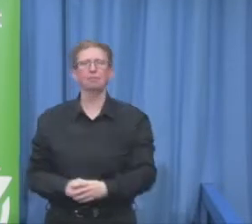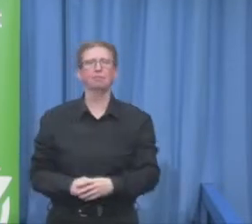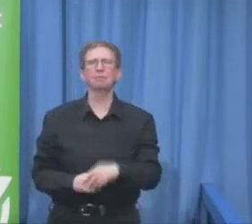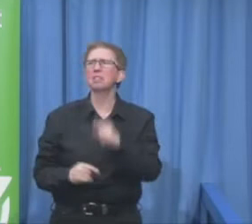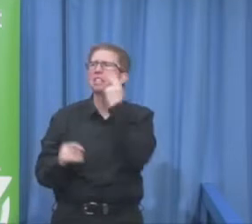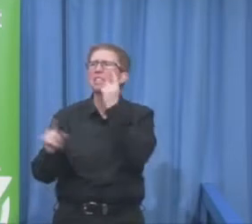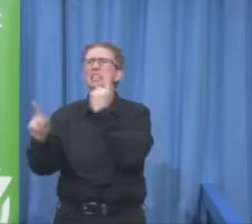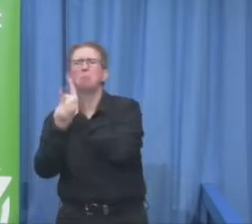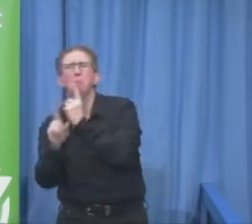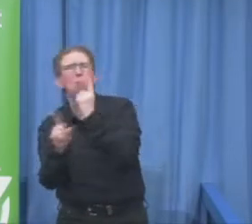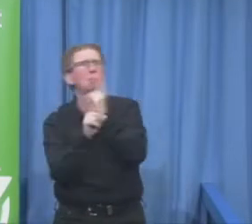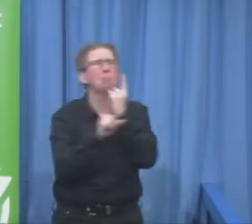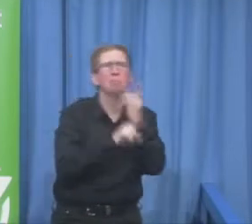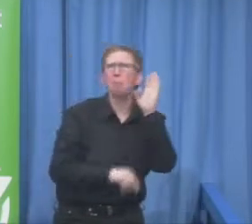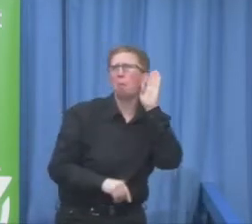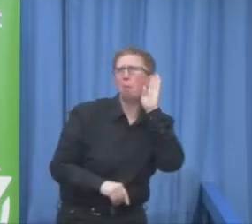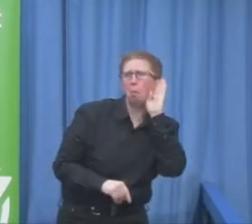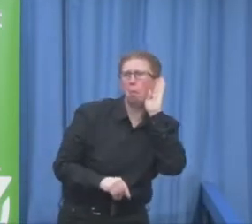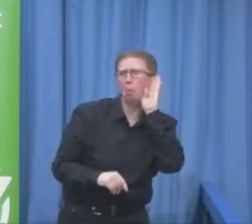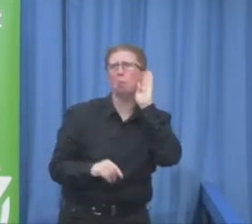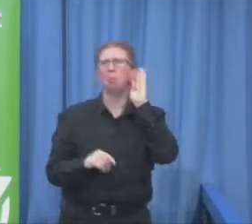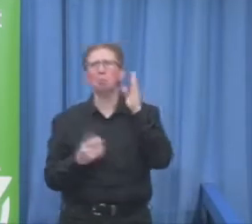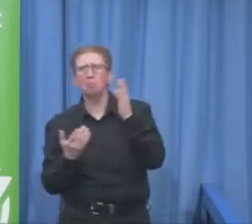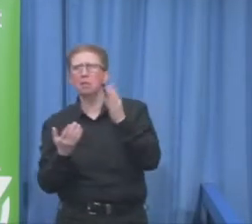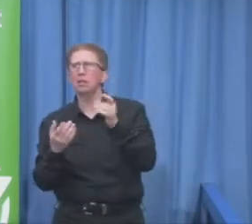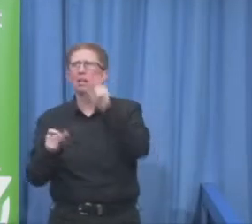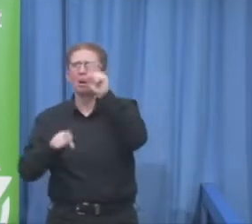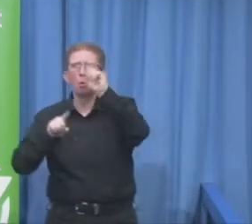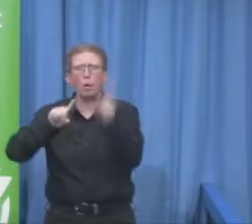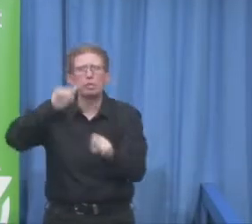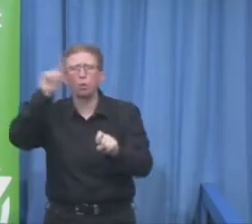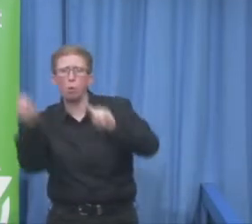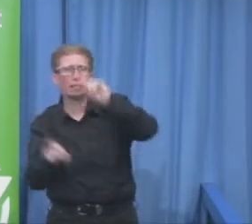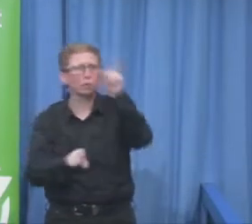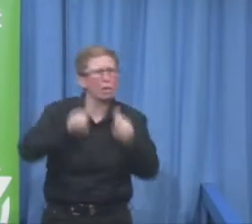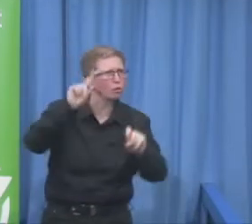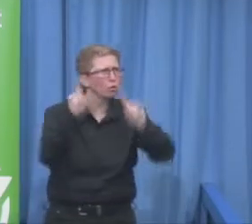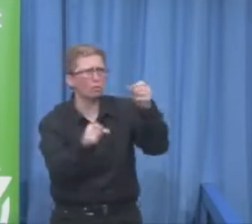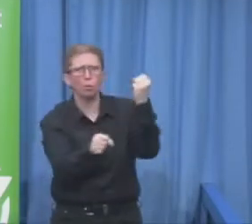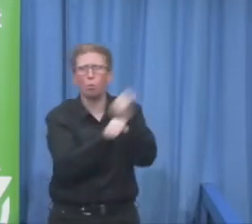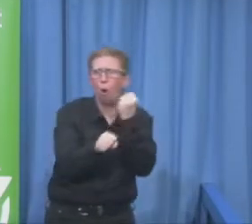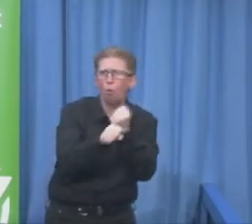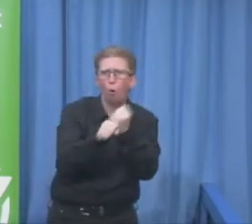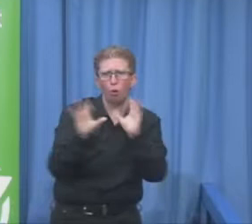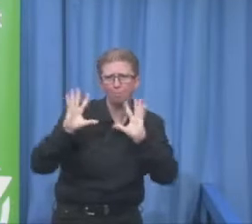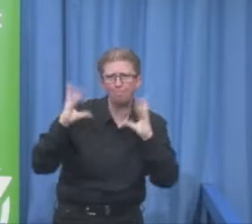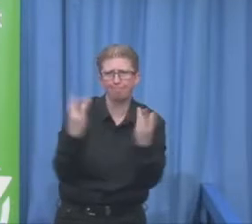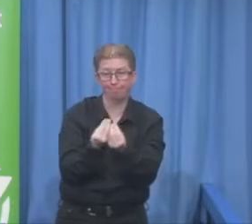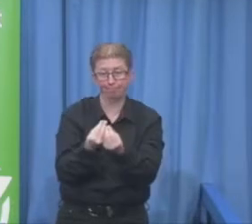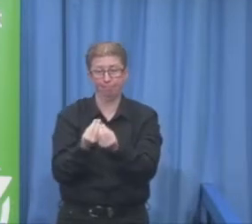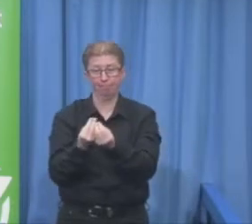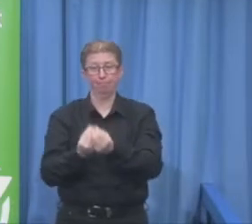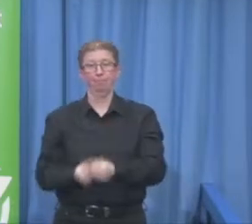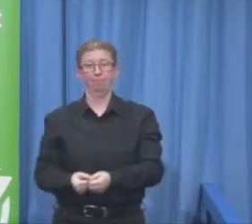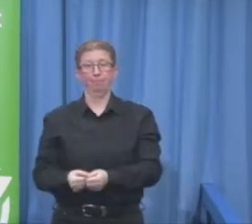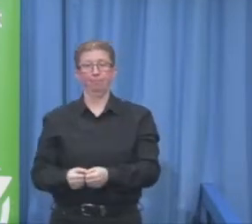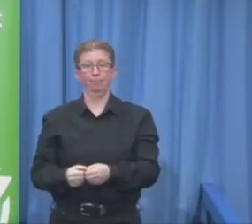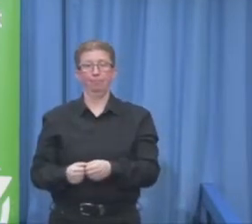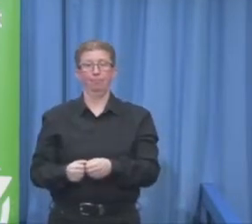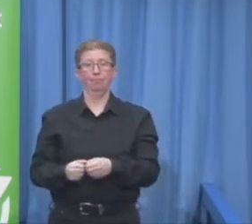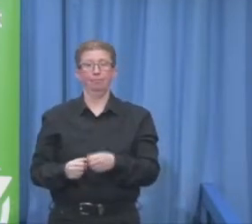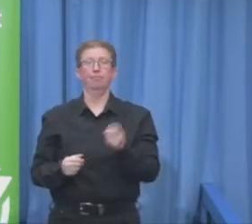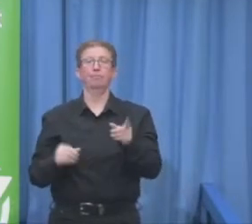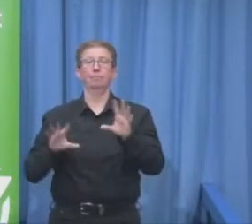policies and innovative practices. But the Xero Project has a third pillar and this is what we call